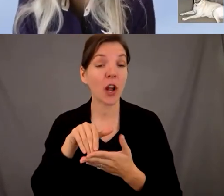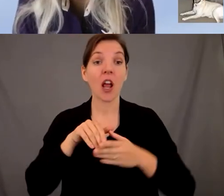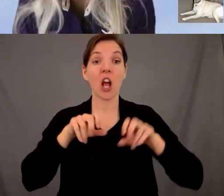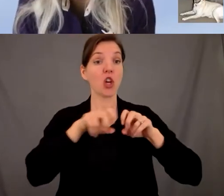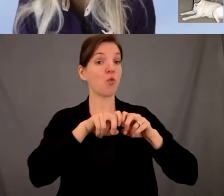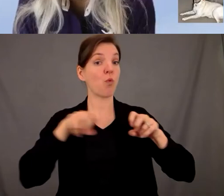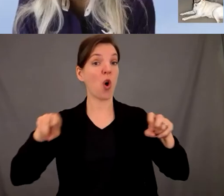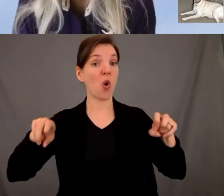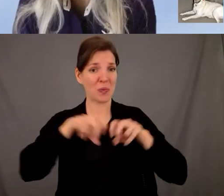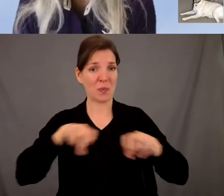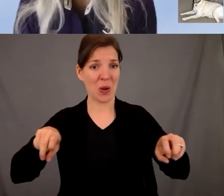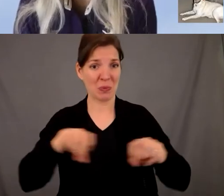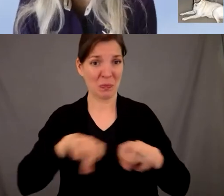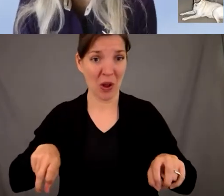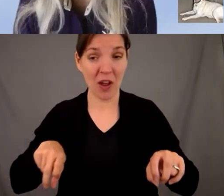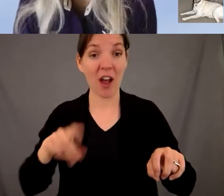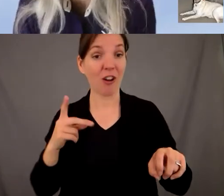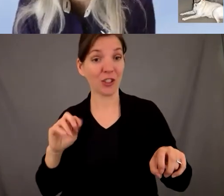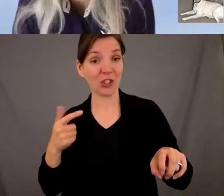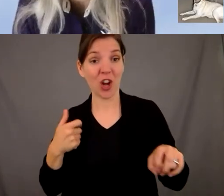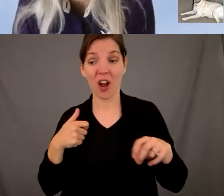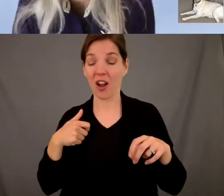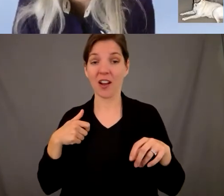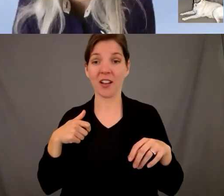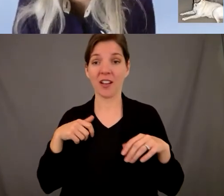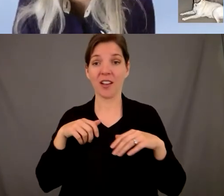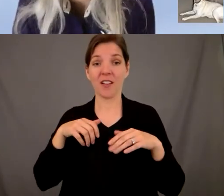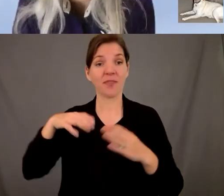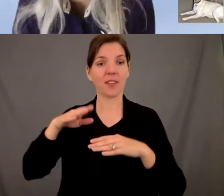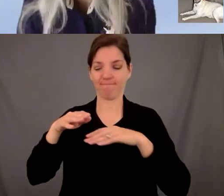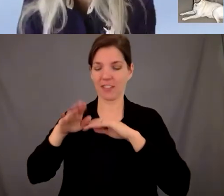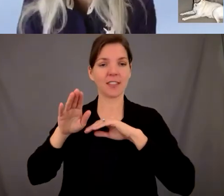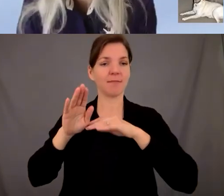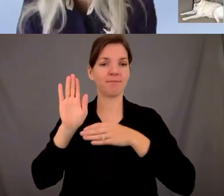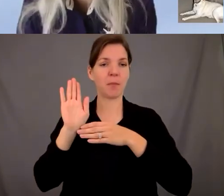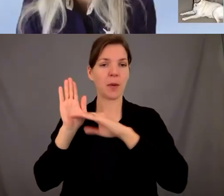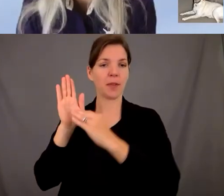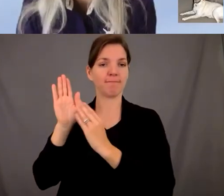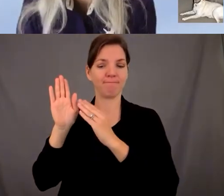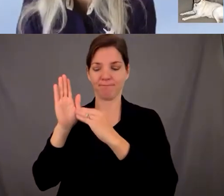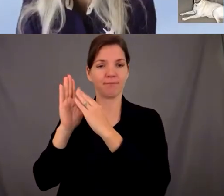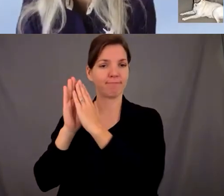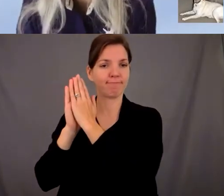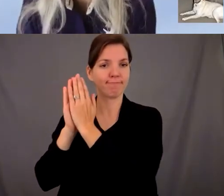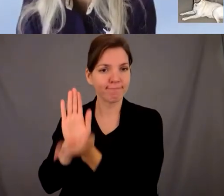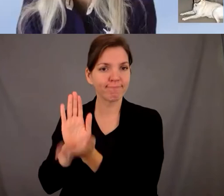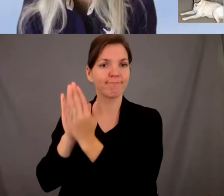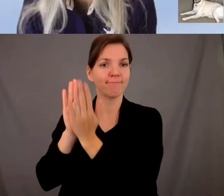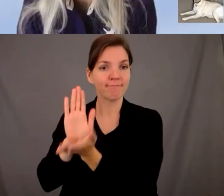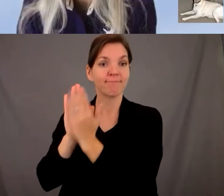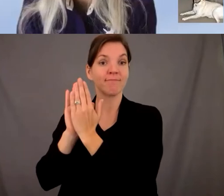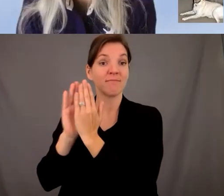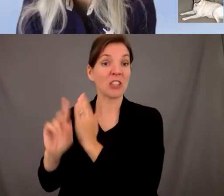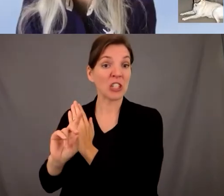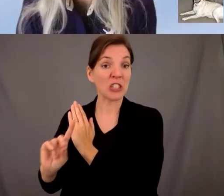so tight together where he could get jammed by the jump seats the ones that are like that pops up when you stand up and that has a lot of